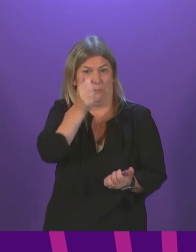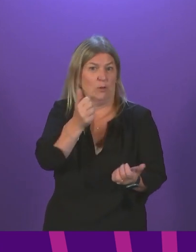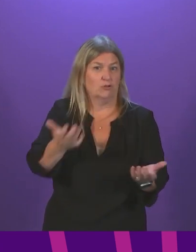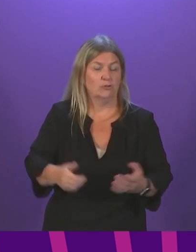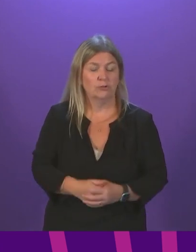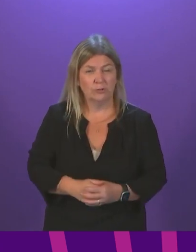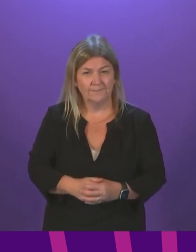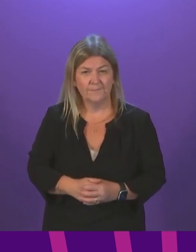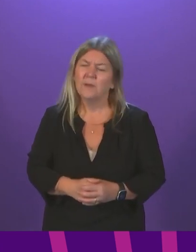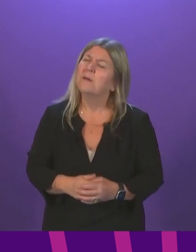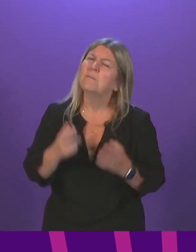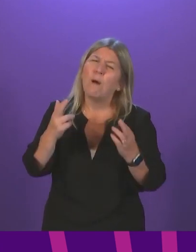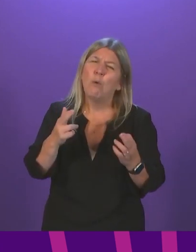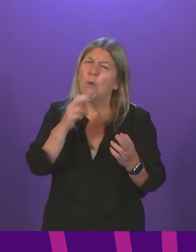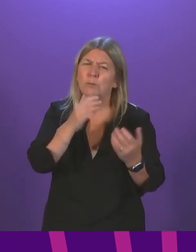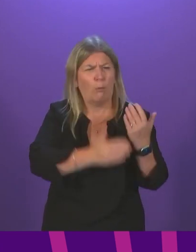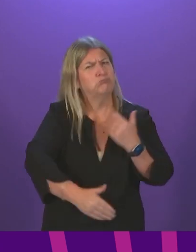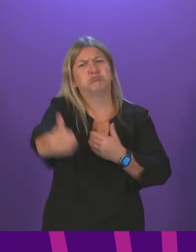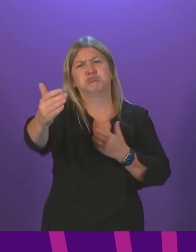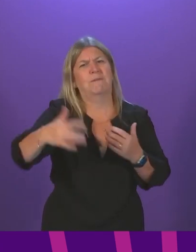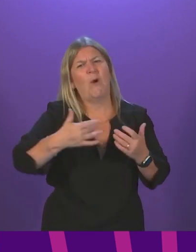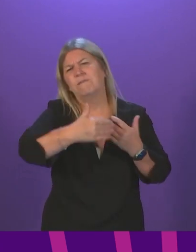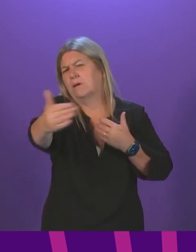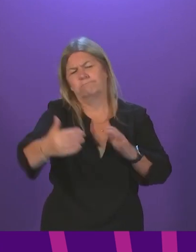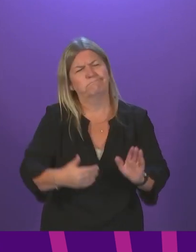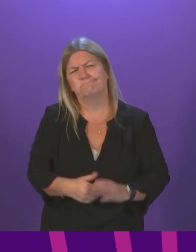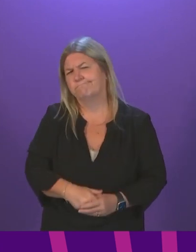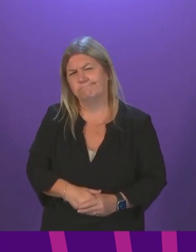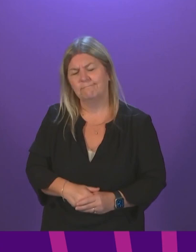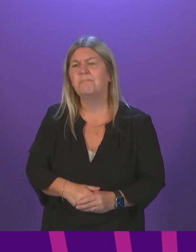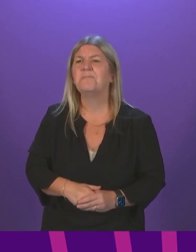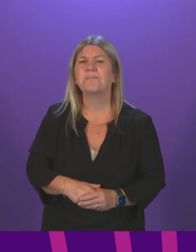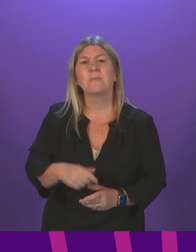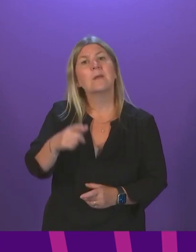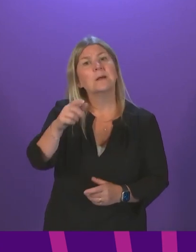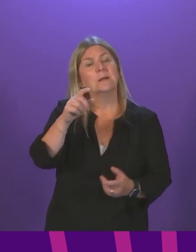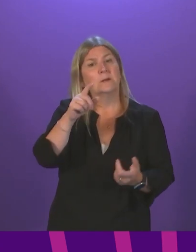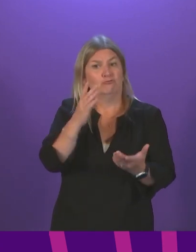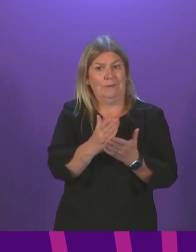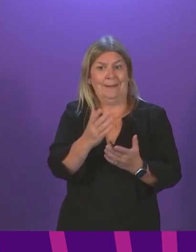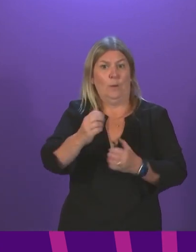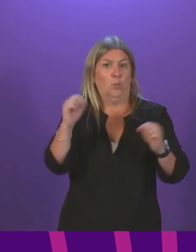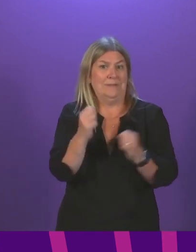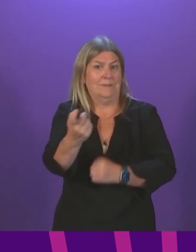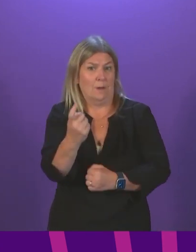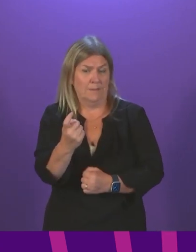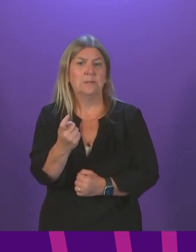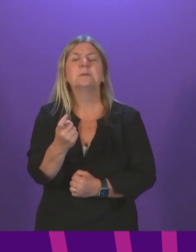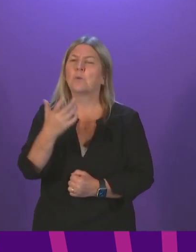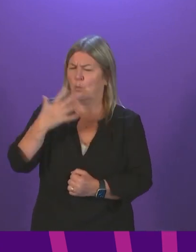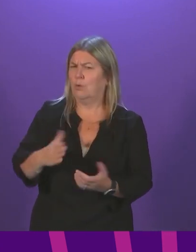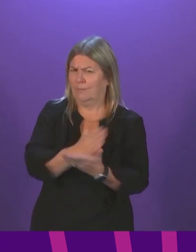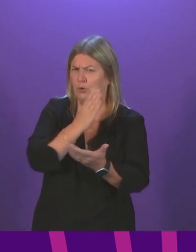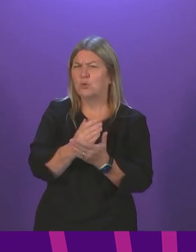have to be in place for very long. But while it can give us an added layer of protection, particularly as we go into the winter months, I think it's important that we do take